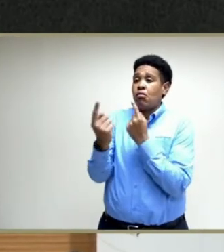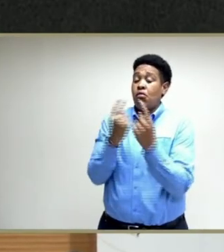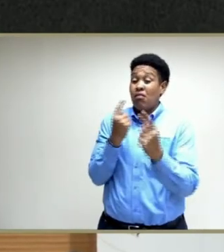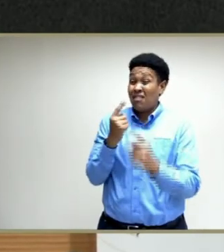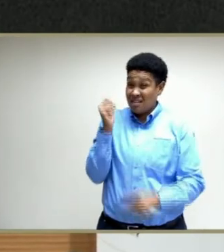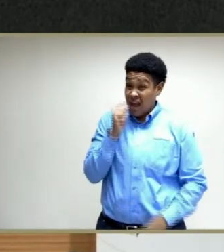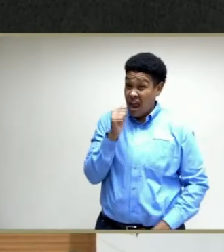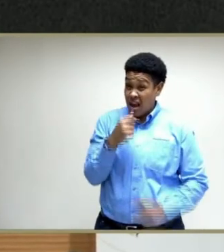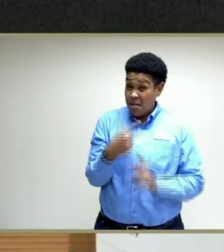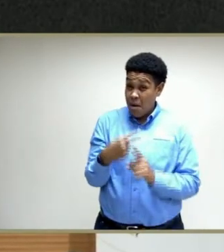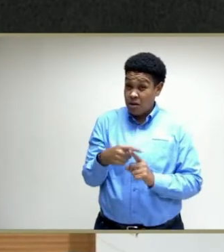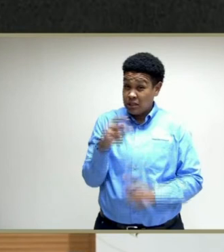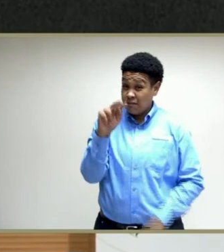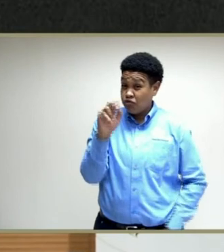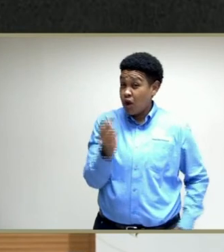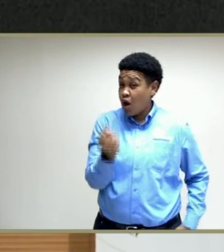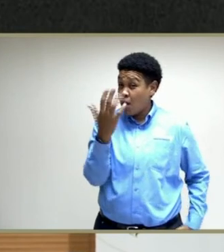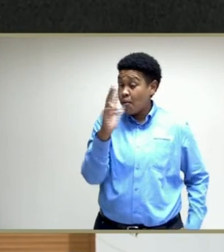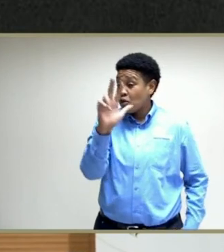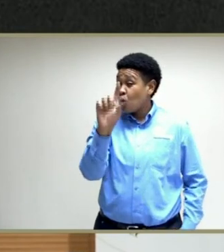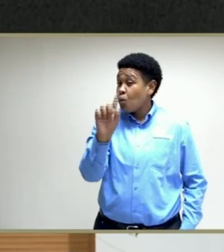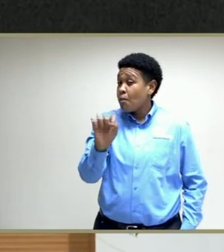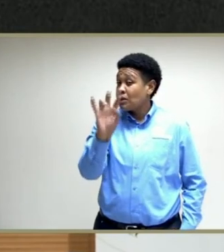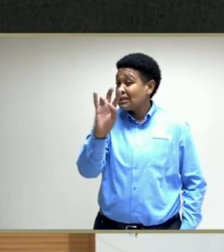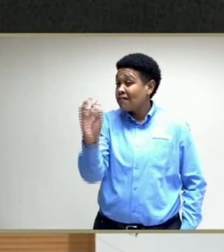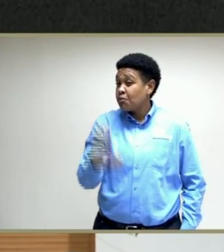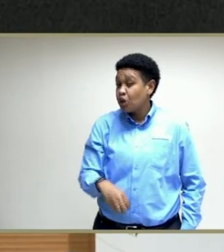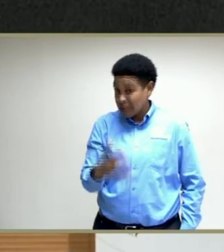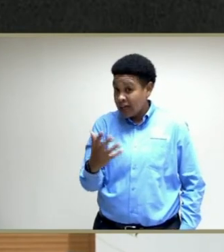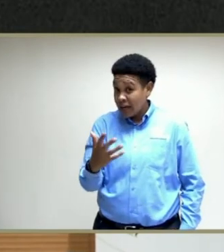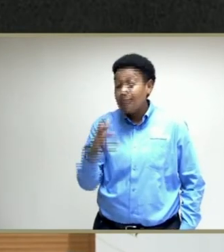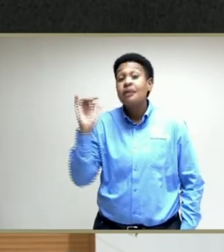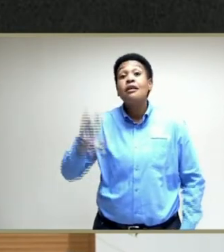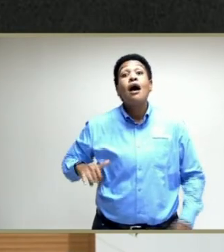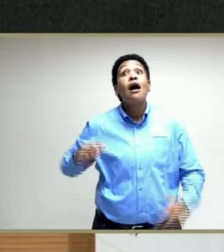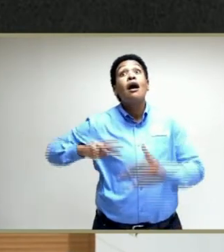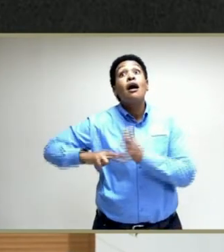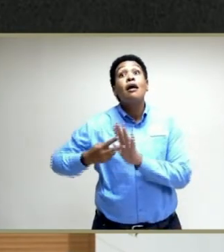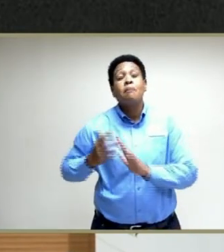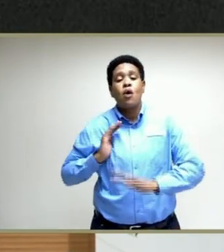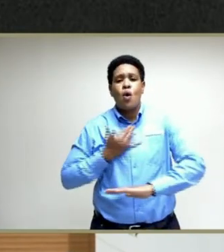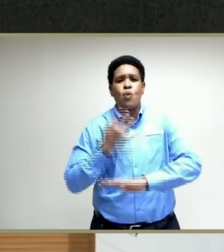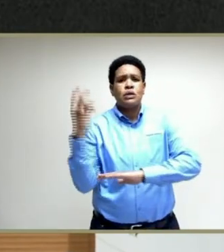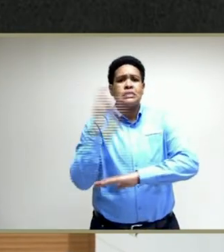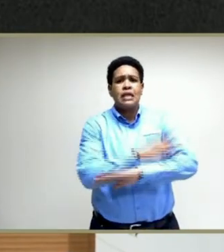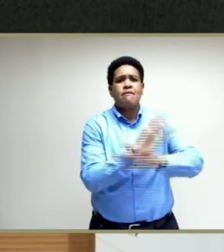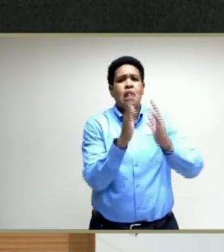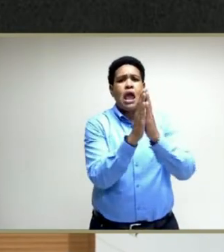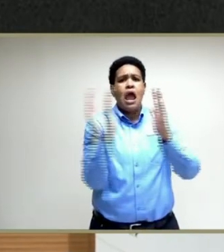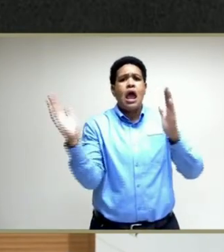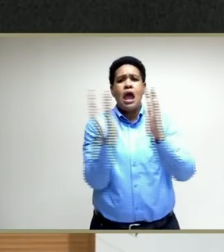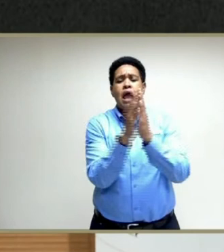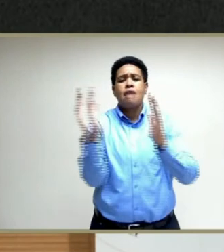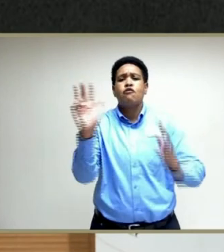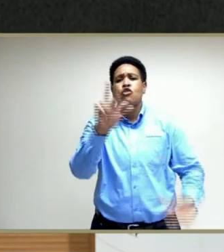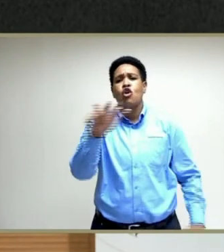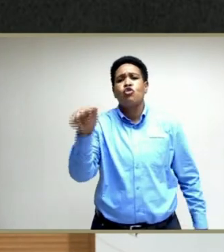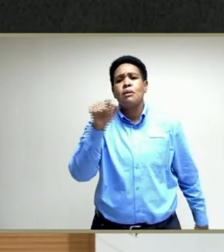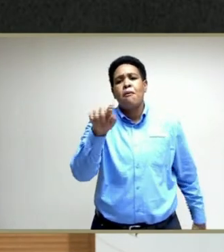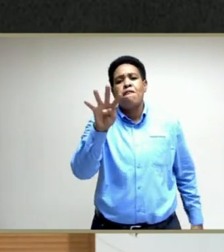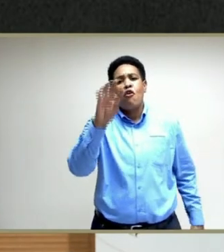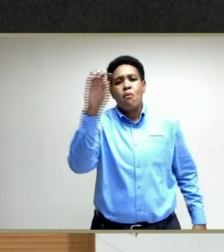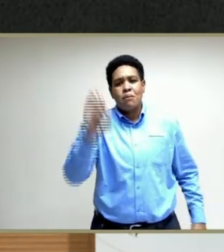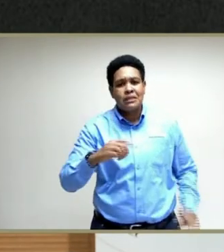positivity rate of 31.7%. And that makes our seven-day average 33.4%.